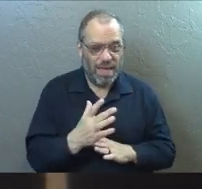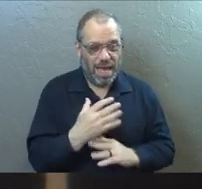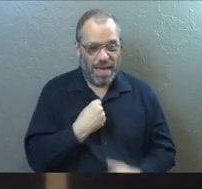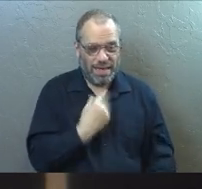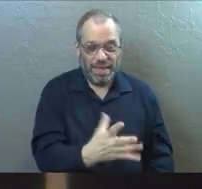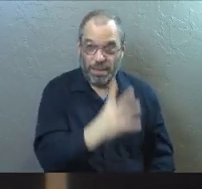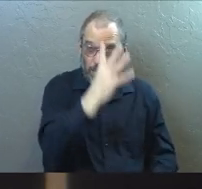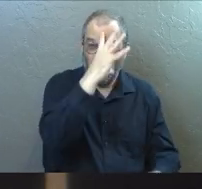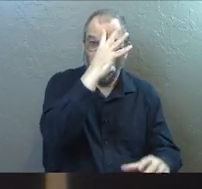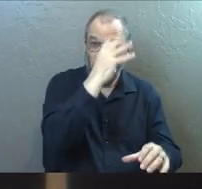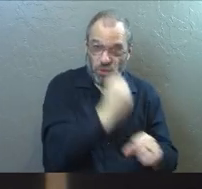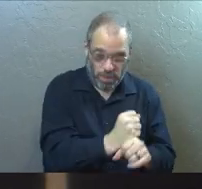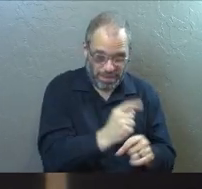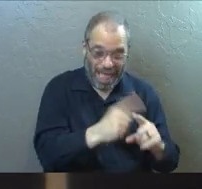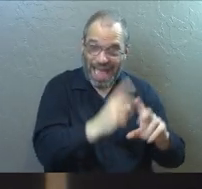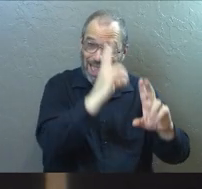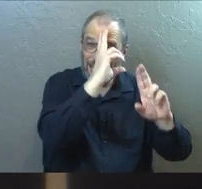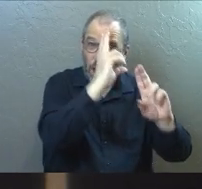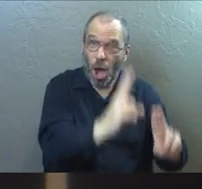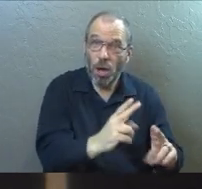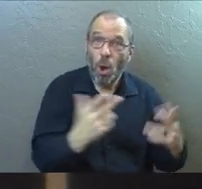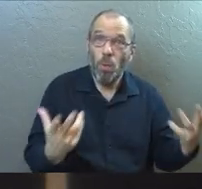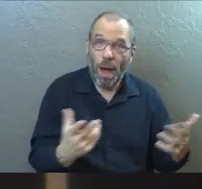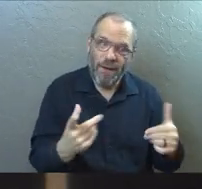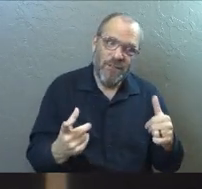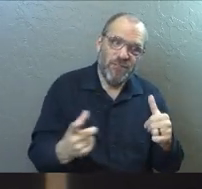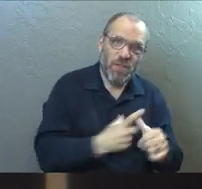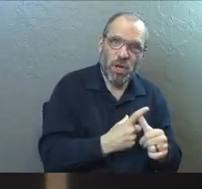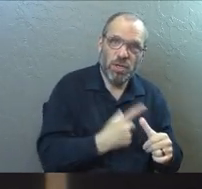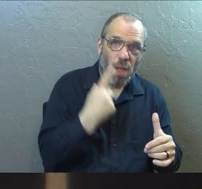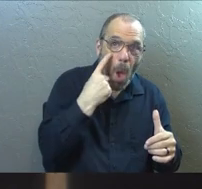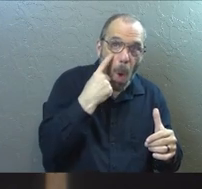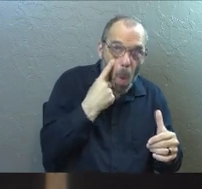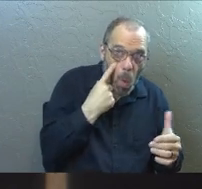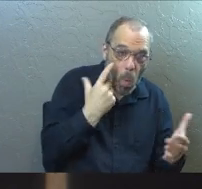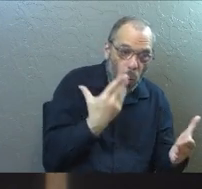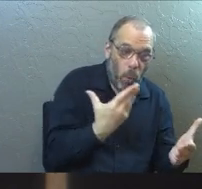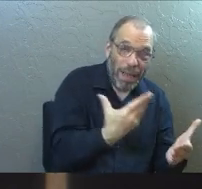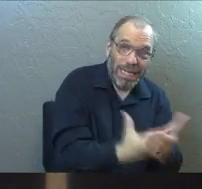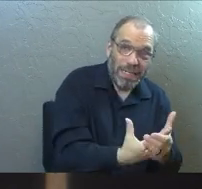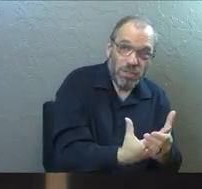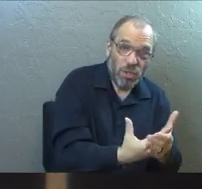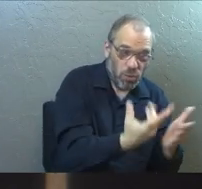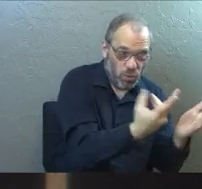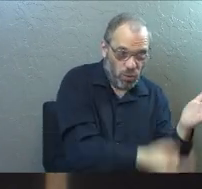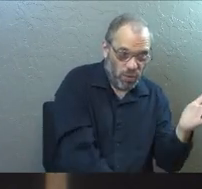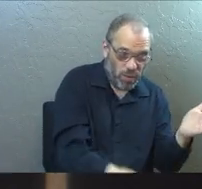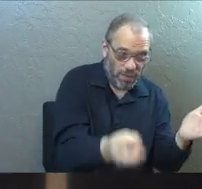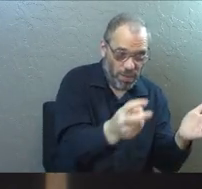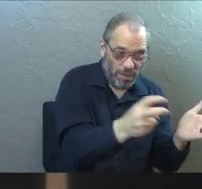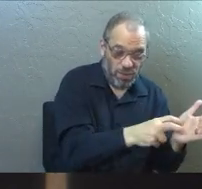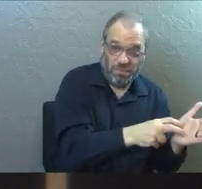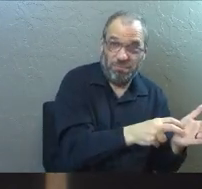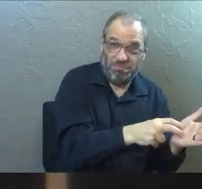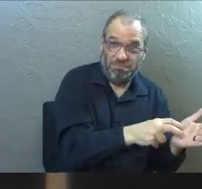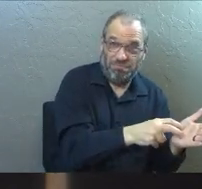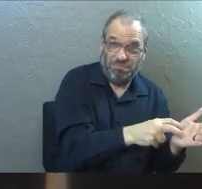gives them the trust and the honor of being the very first witnesses to this resurrection.